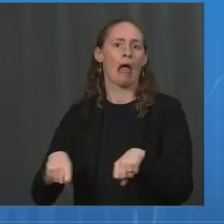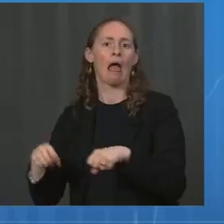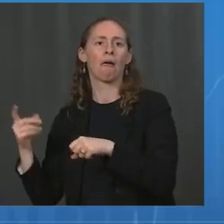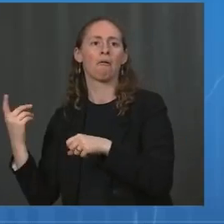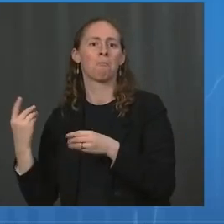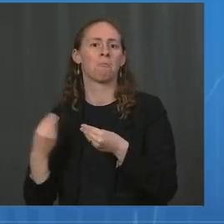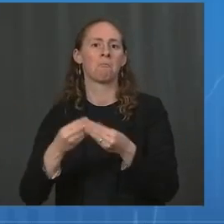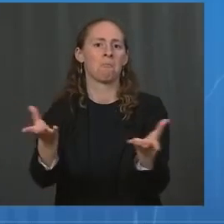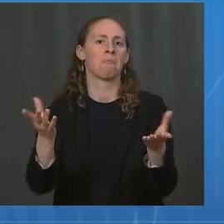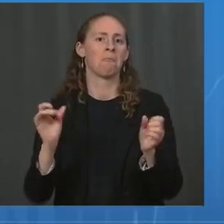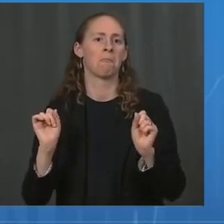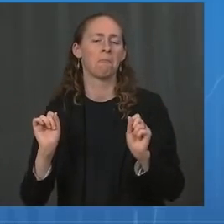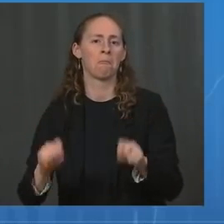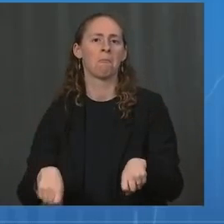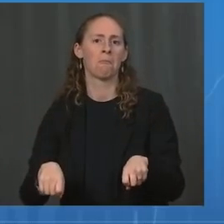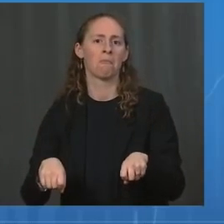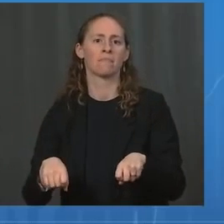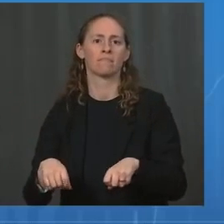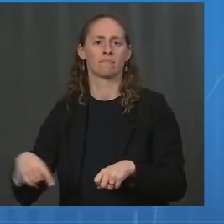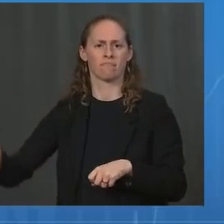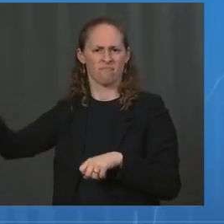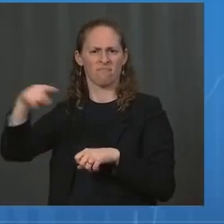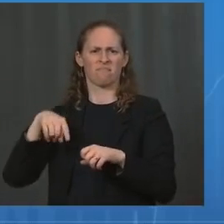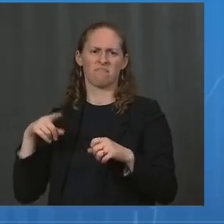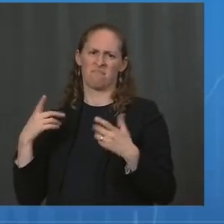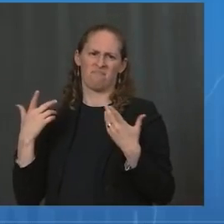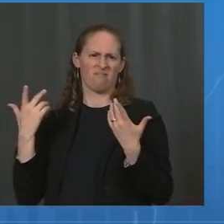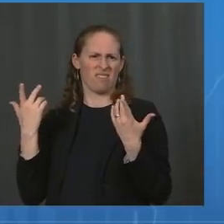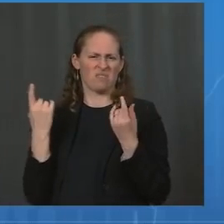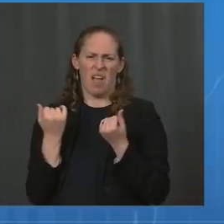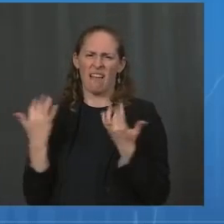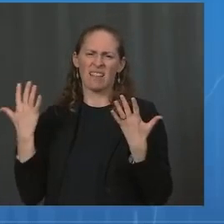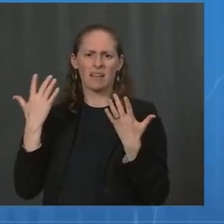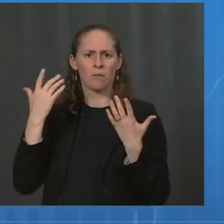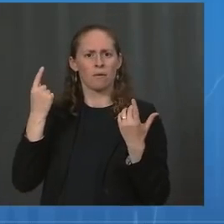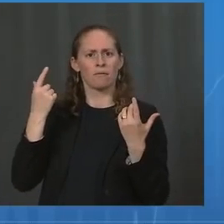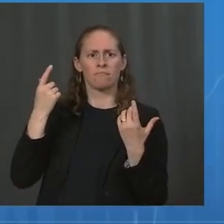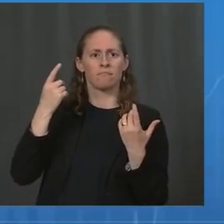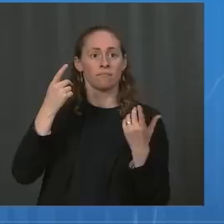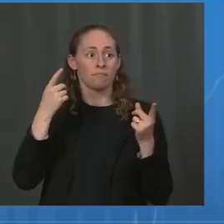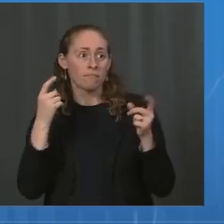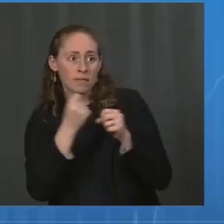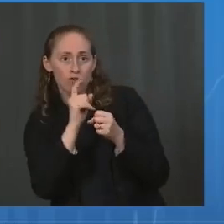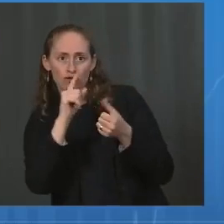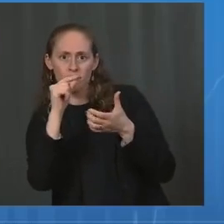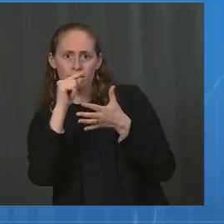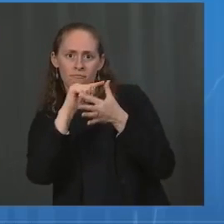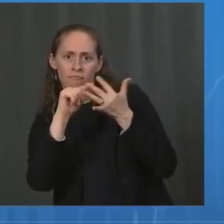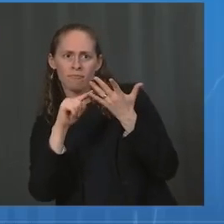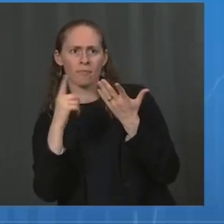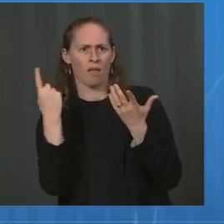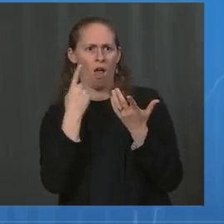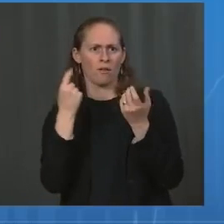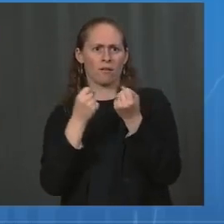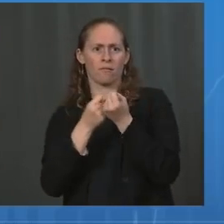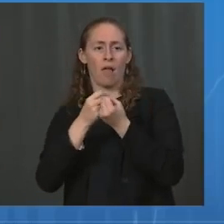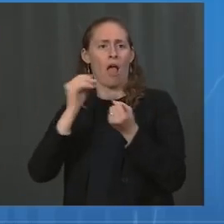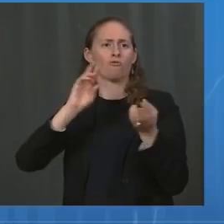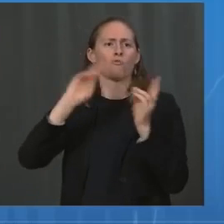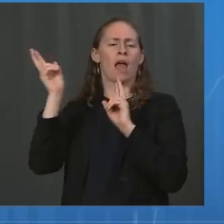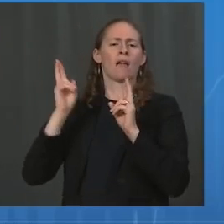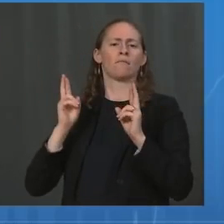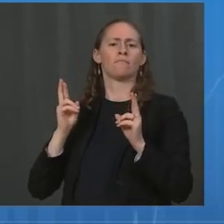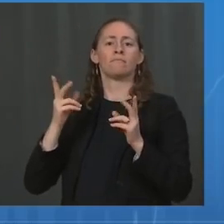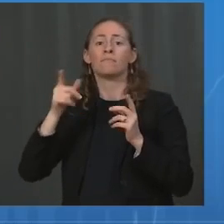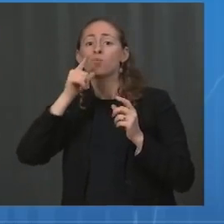is all over that, doing anything we can to help with the hurricane, including protecting the vaccines and where appropriate,